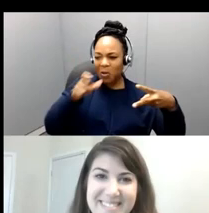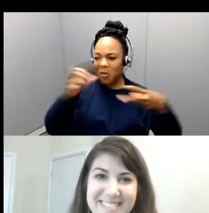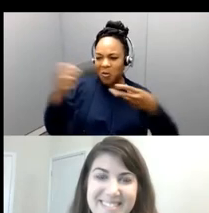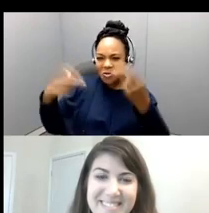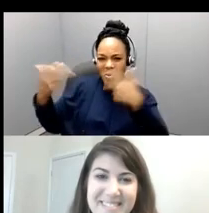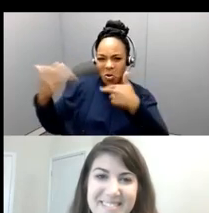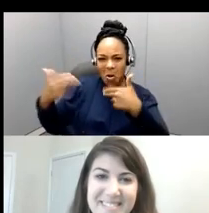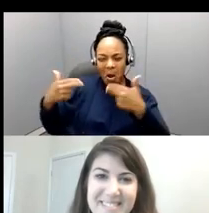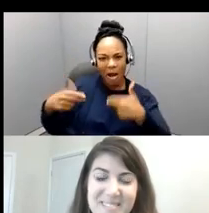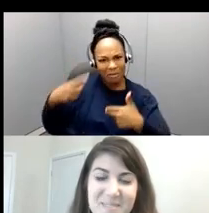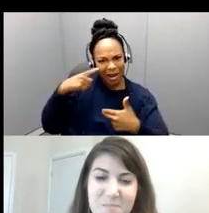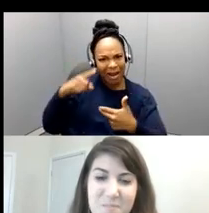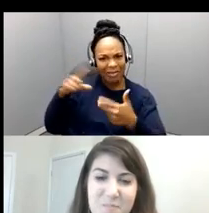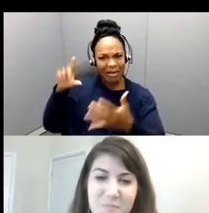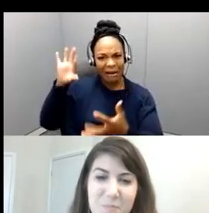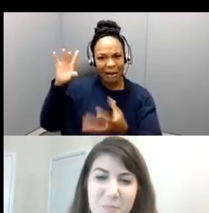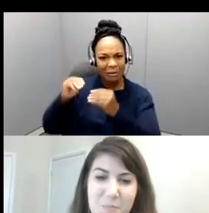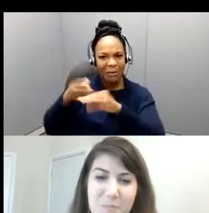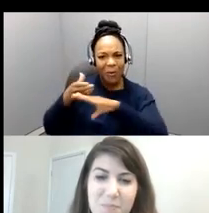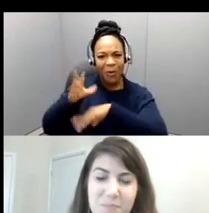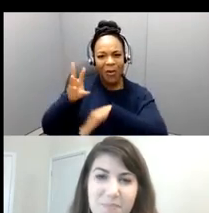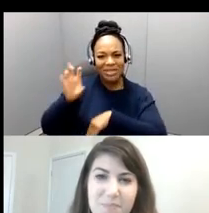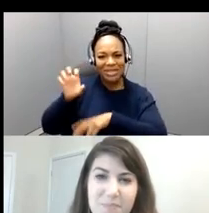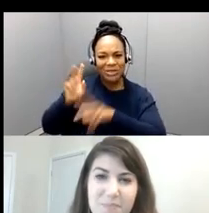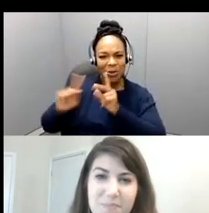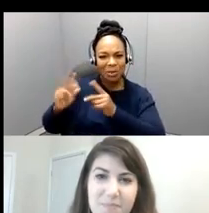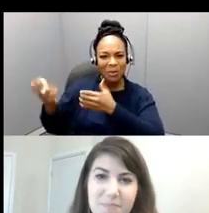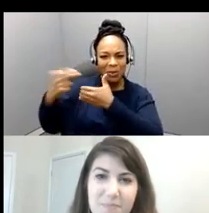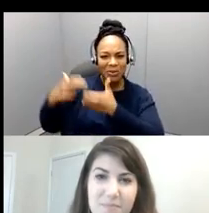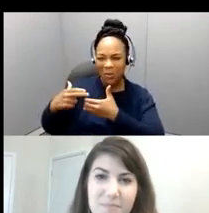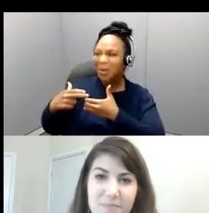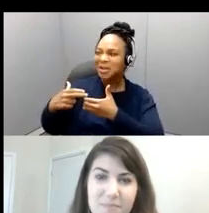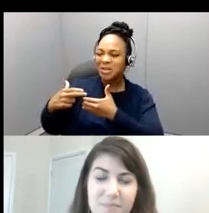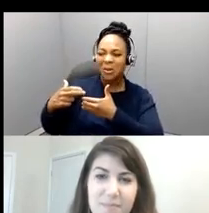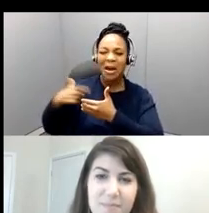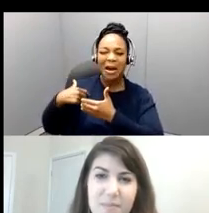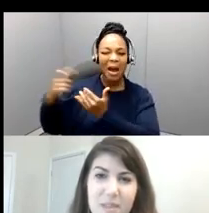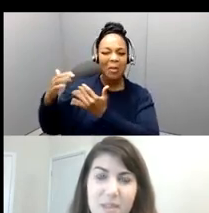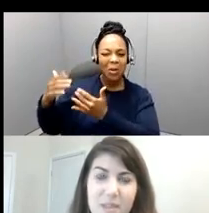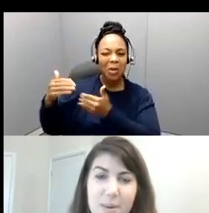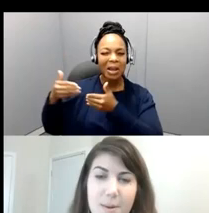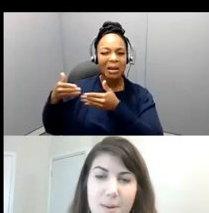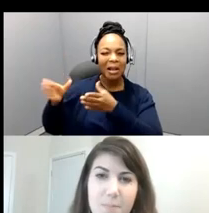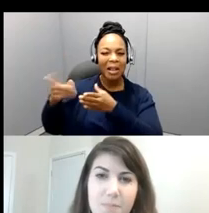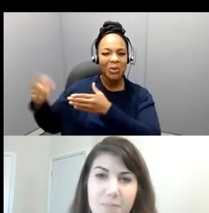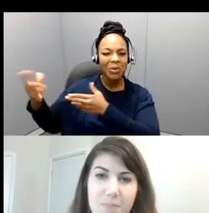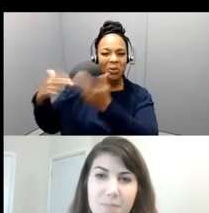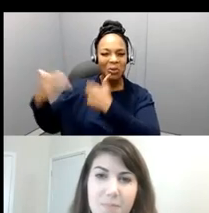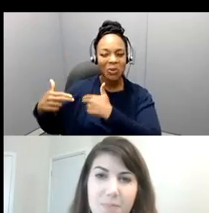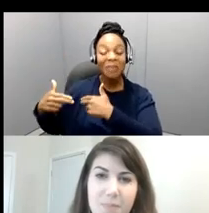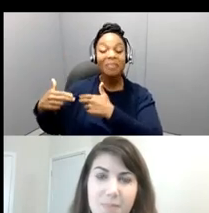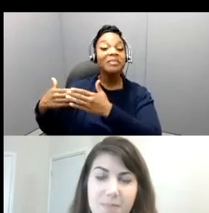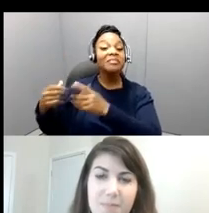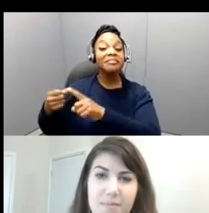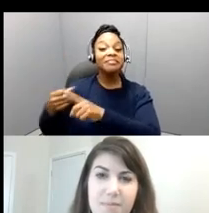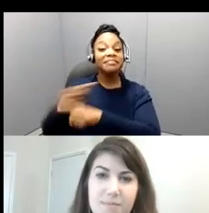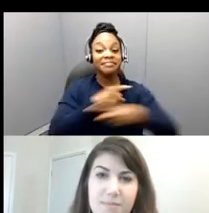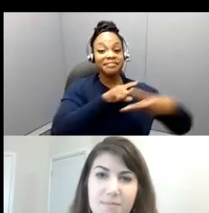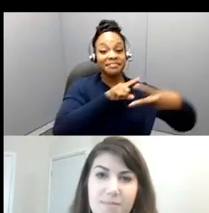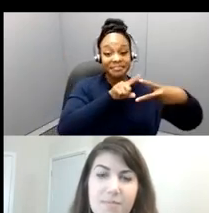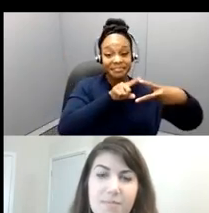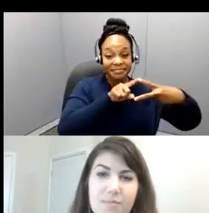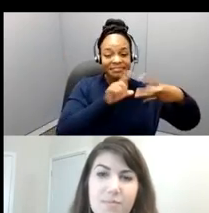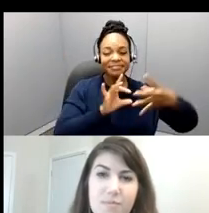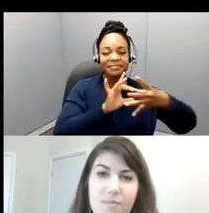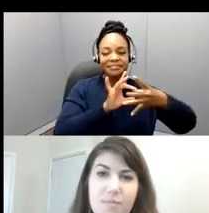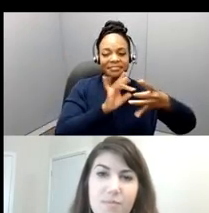and just giving them all a moment to come on. But one thing to make a note is that we are using American